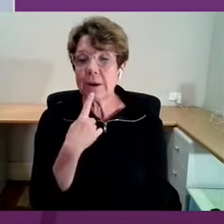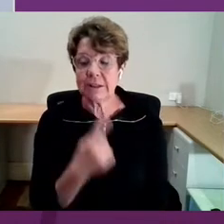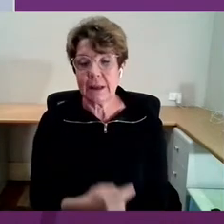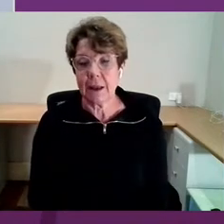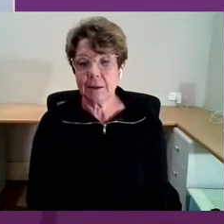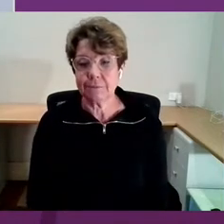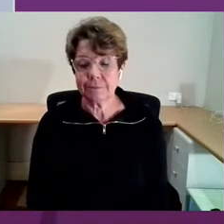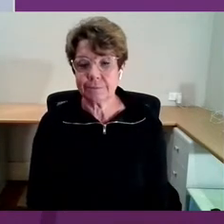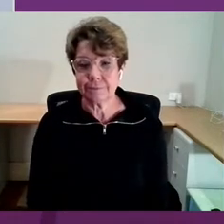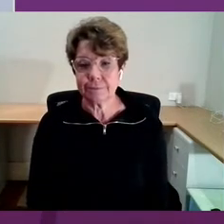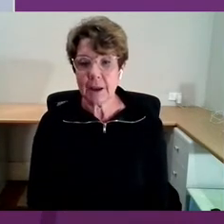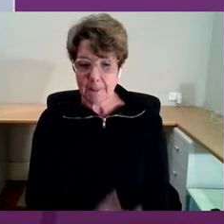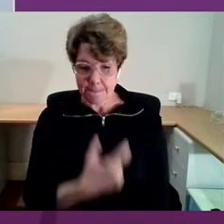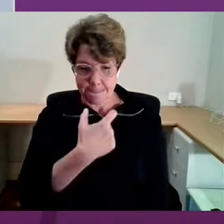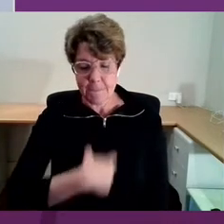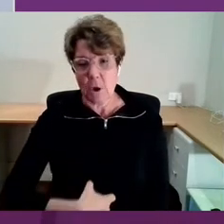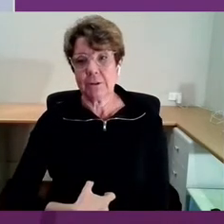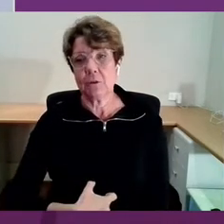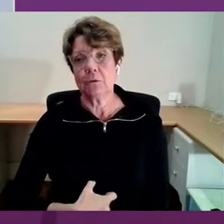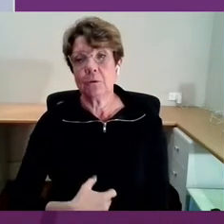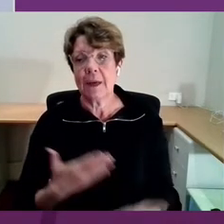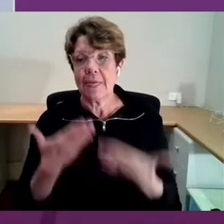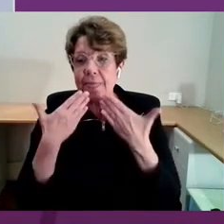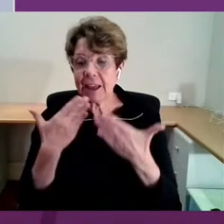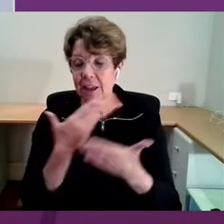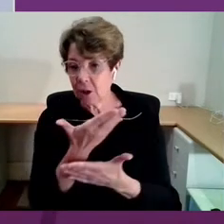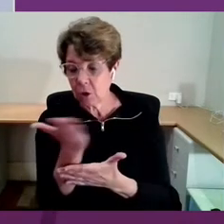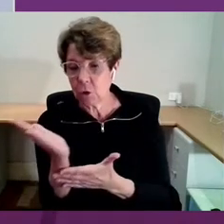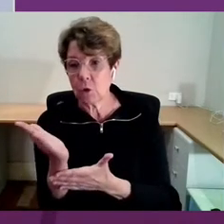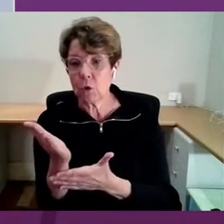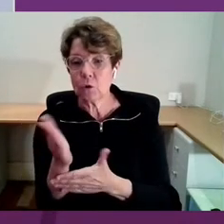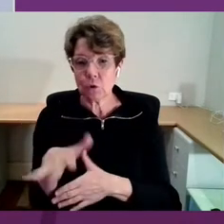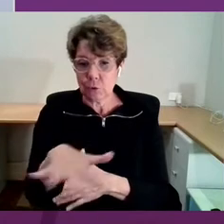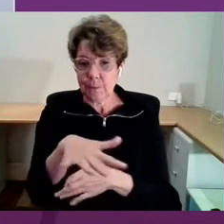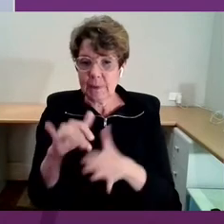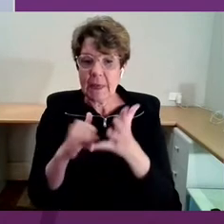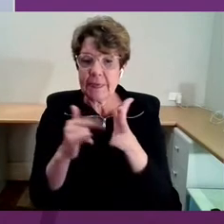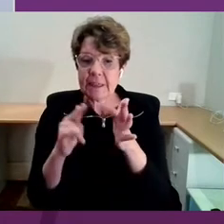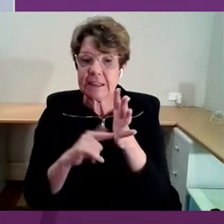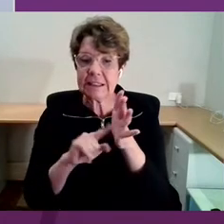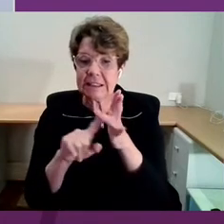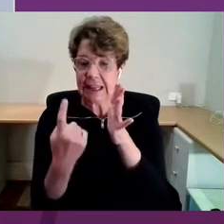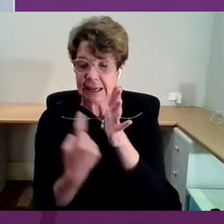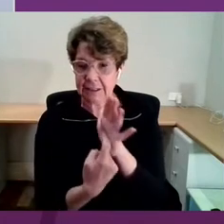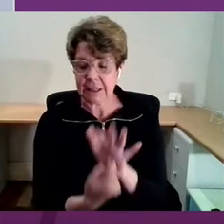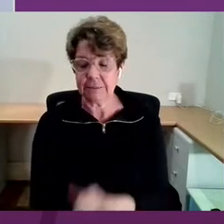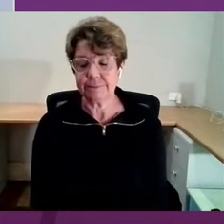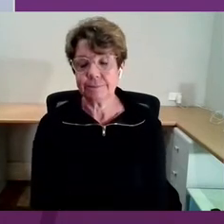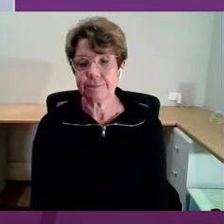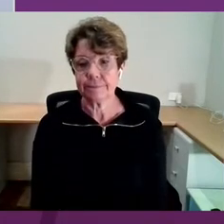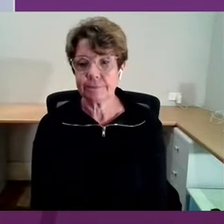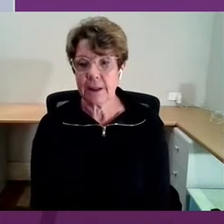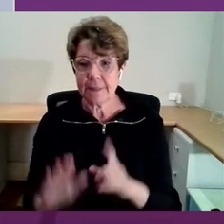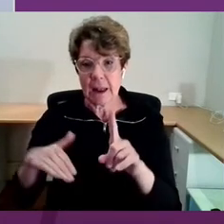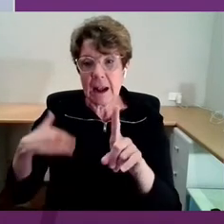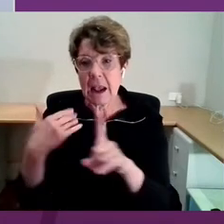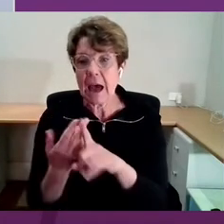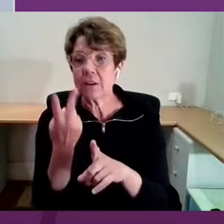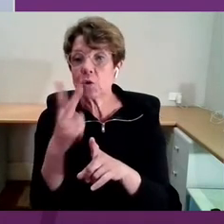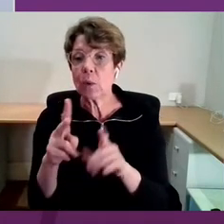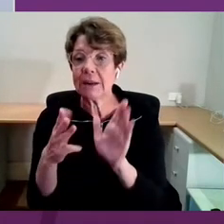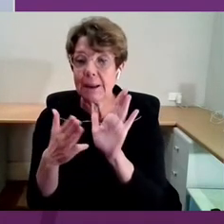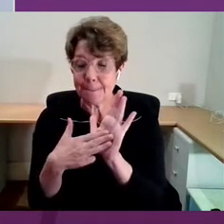personal thank you to the sector. In the last 20 months, it was